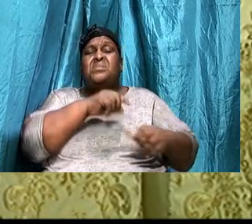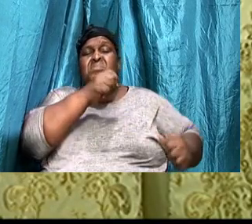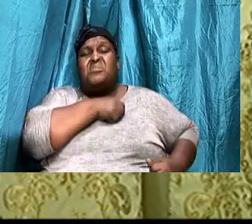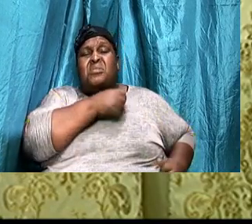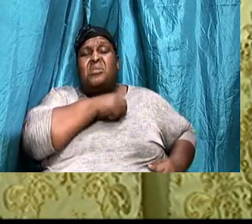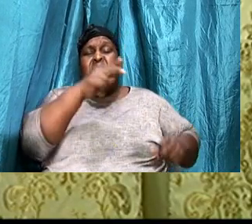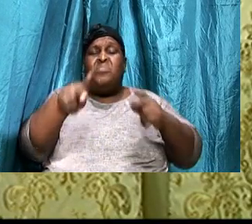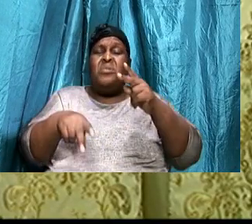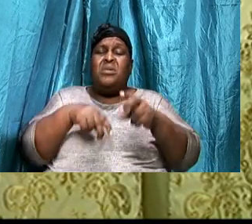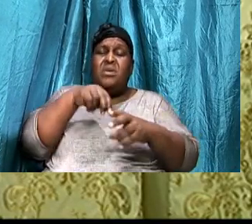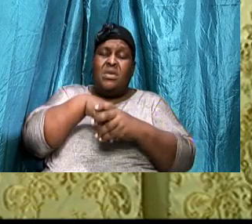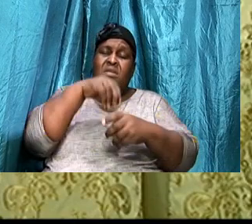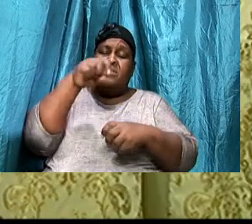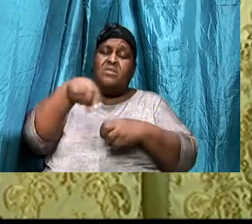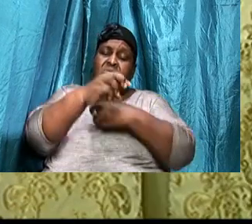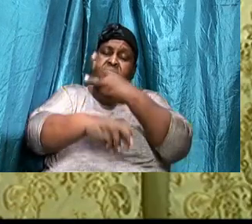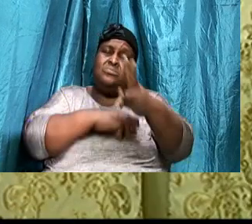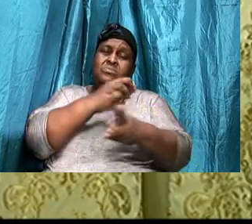must know, That,